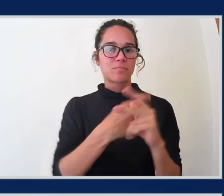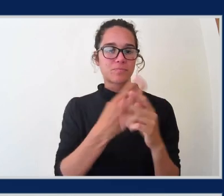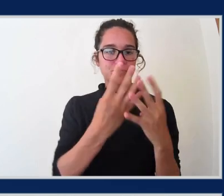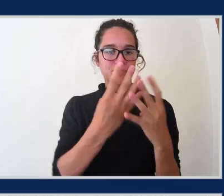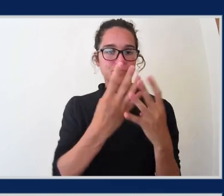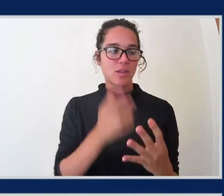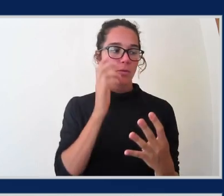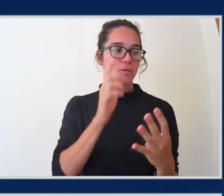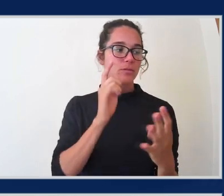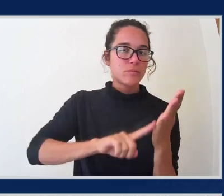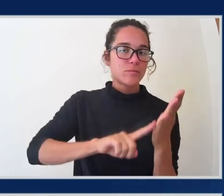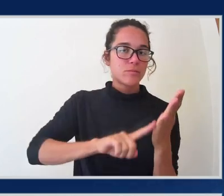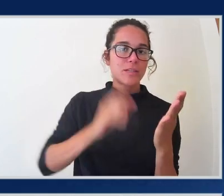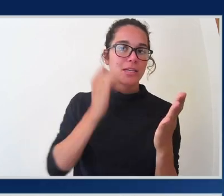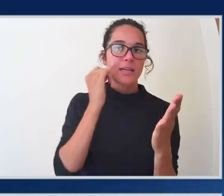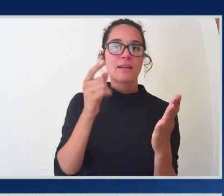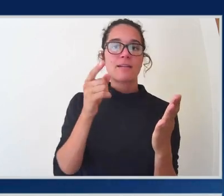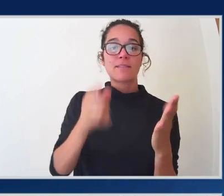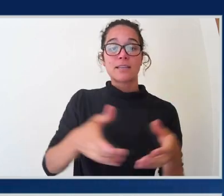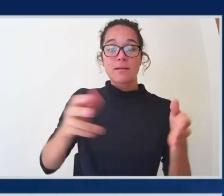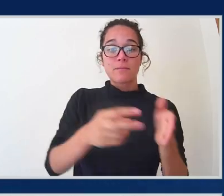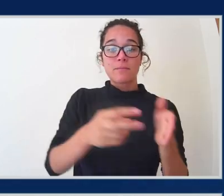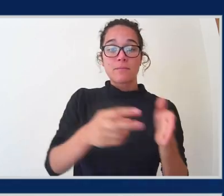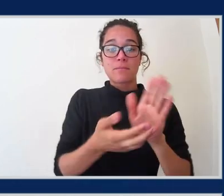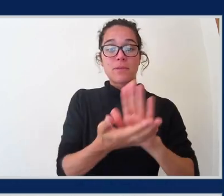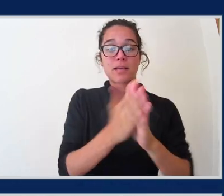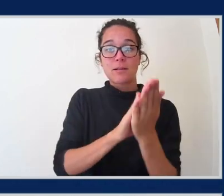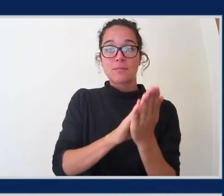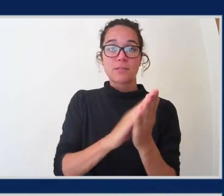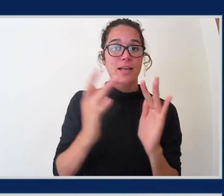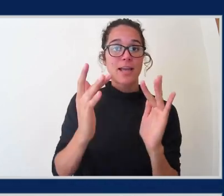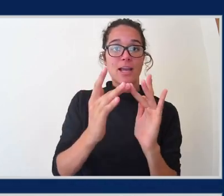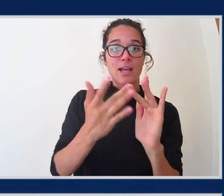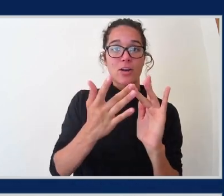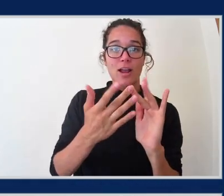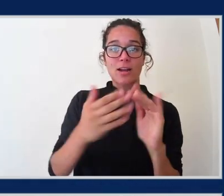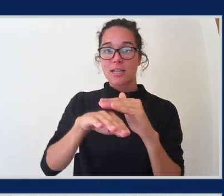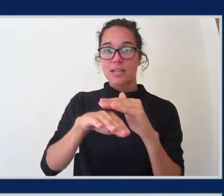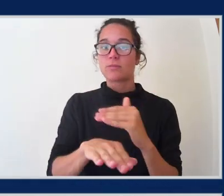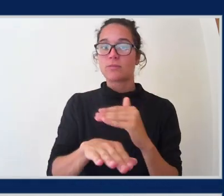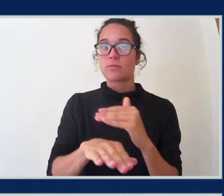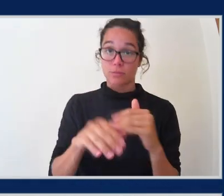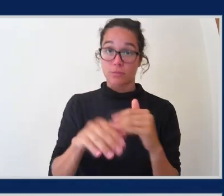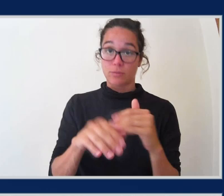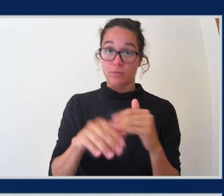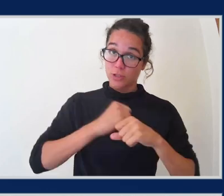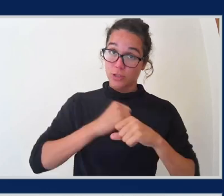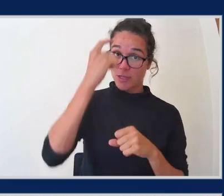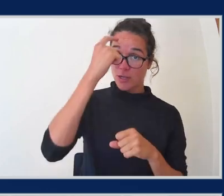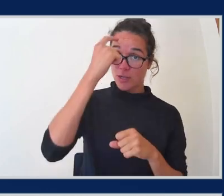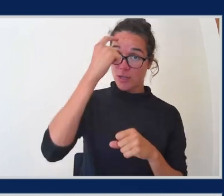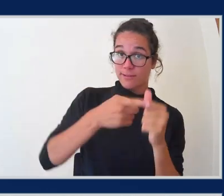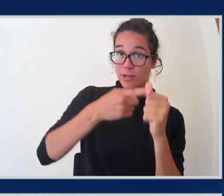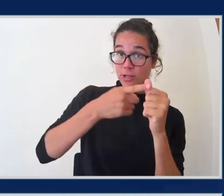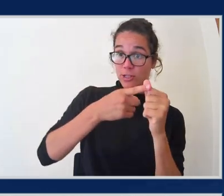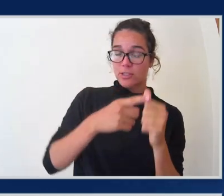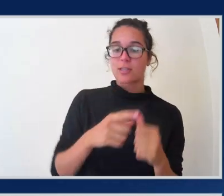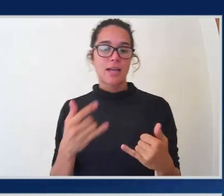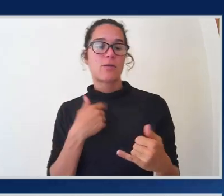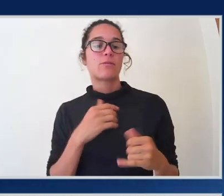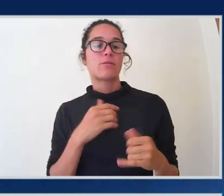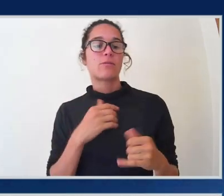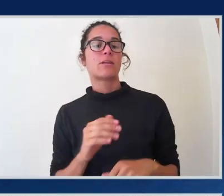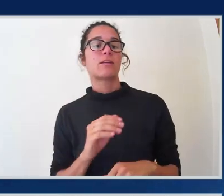thinking. Security conscious first. And the administrator turns on Amazon Guard Duty and activates S3 protection. So you said it's an